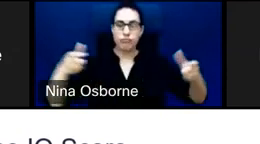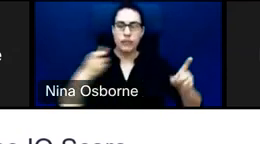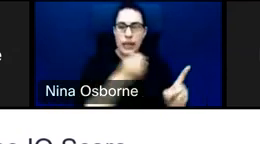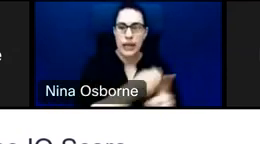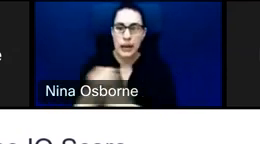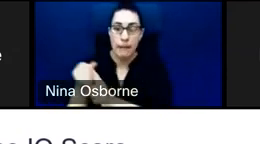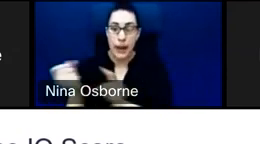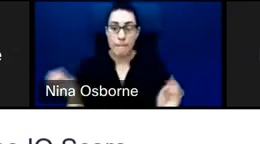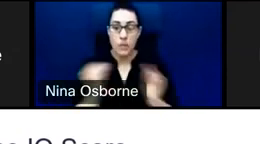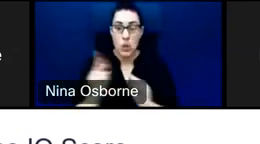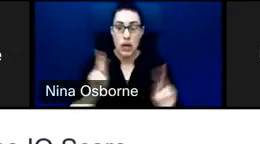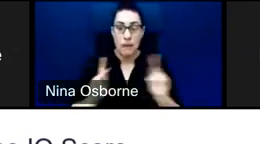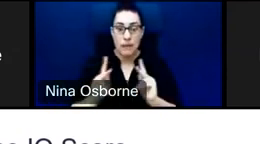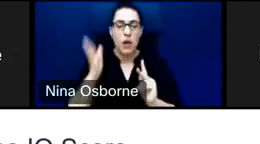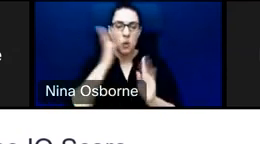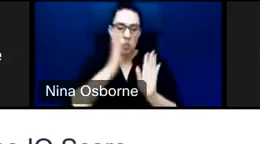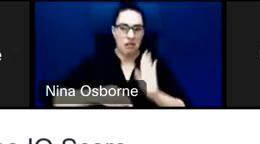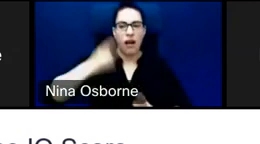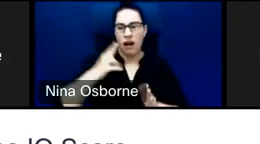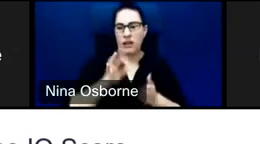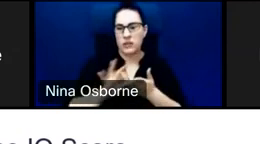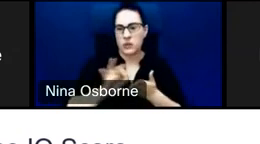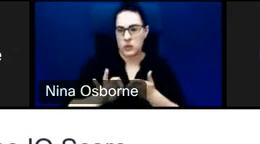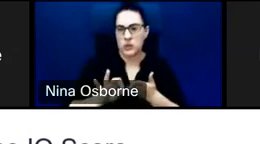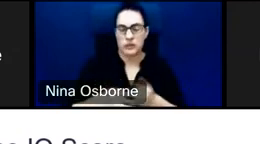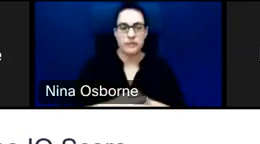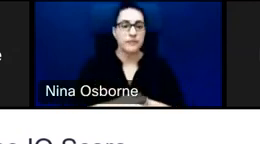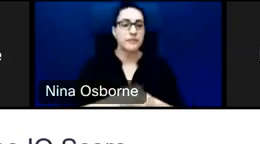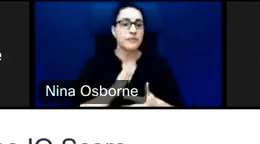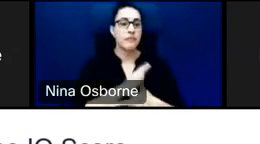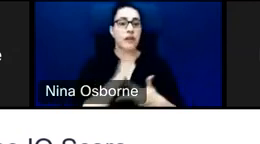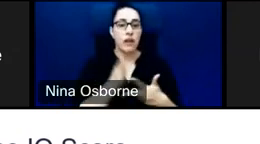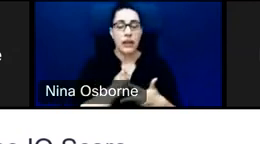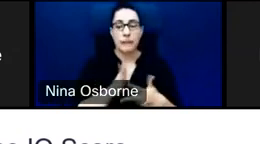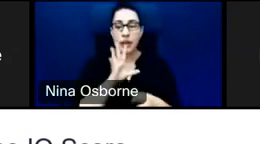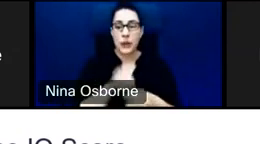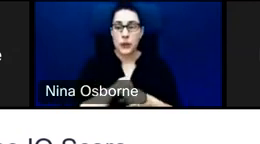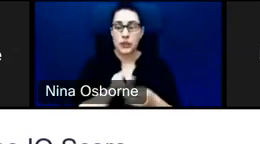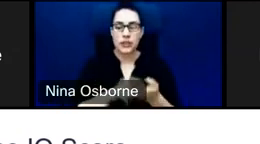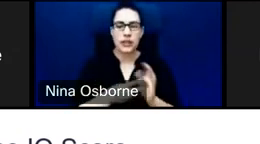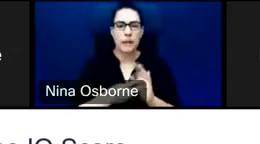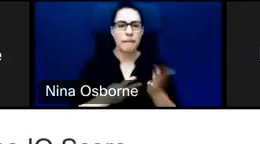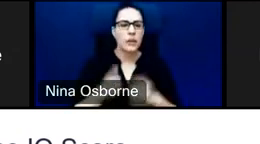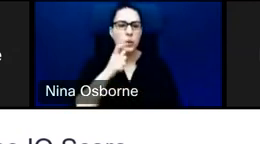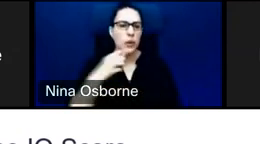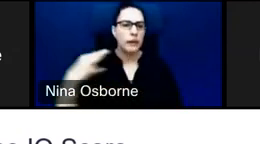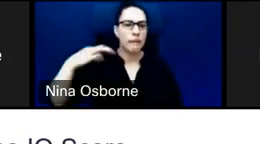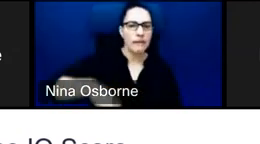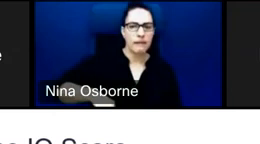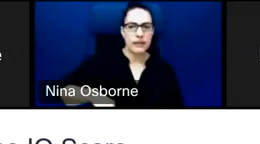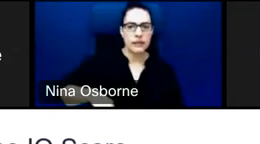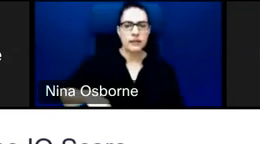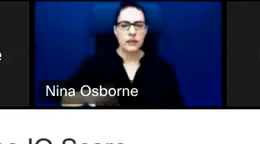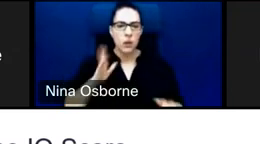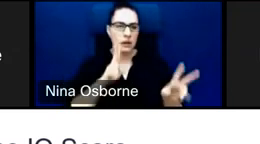score. For inclusion, where we're measuring the beneficiaries of the projects, the